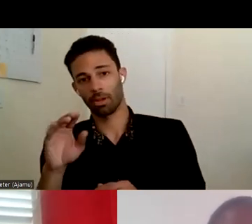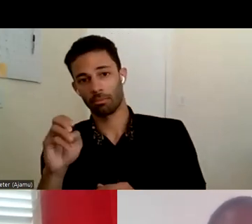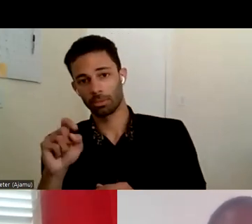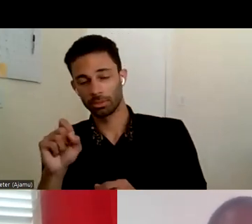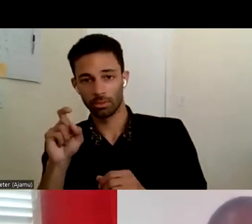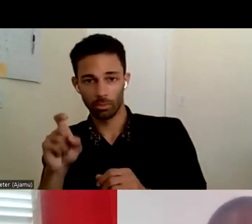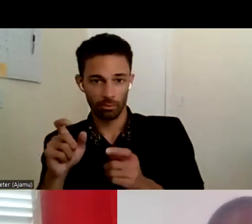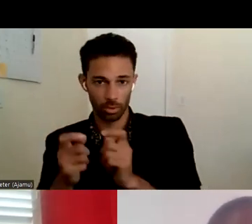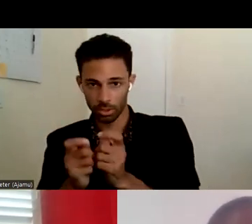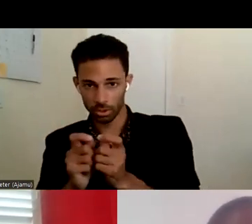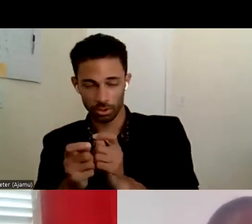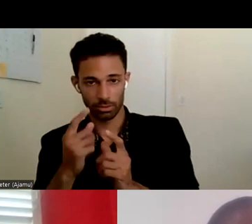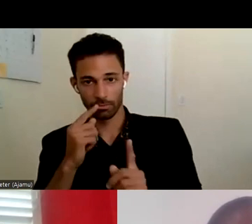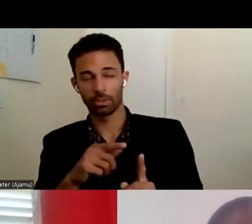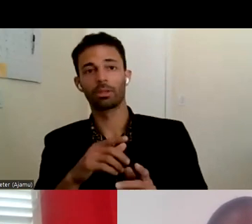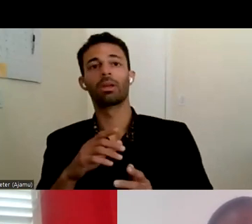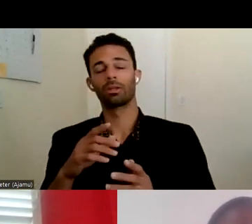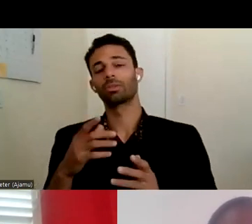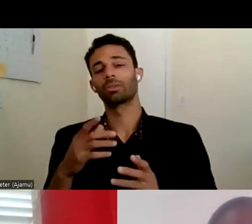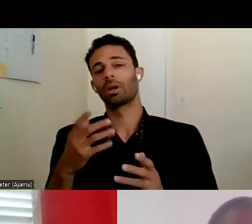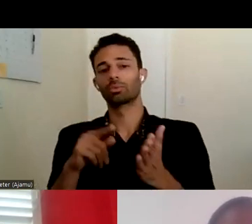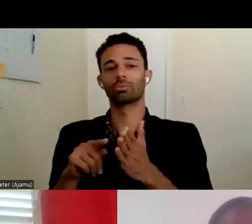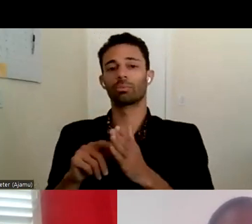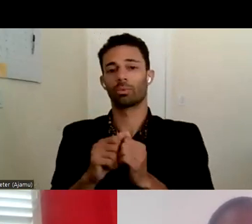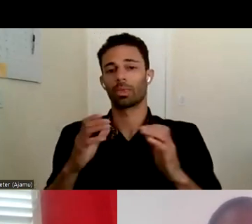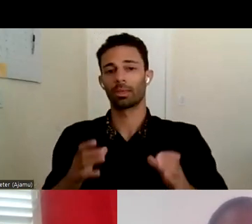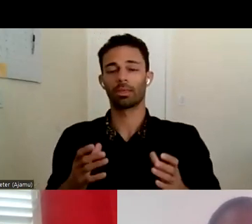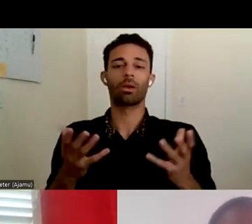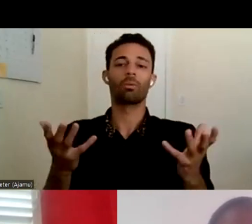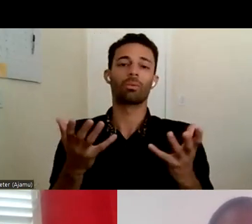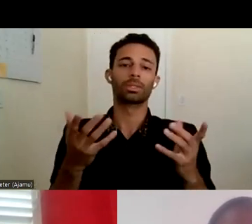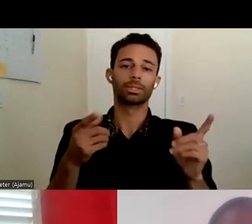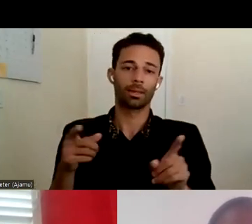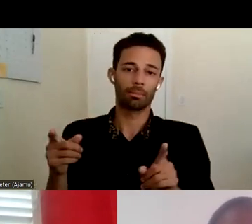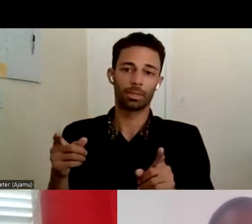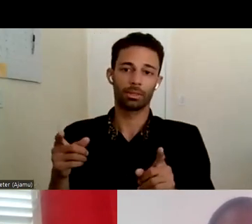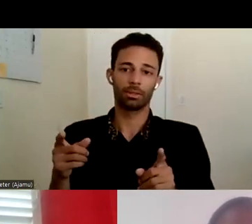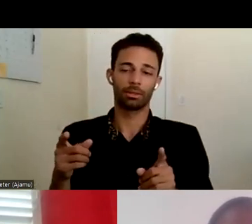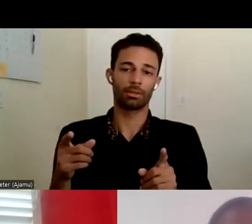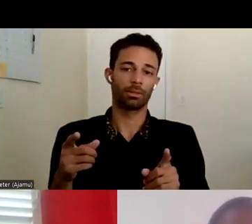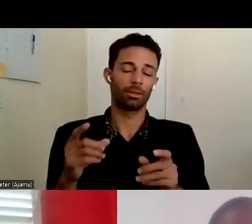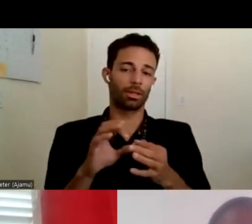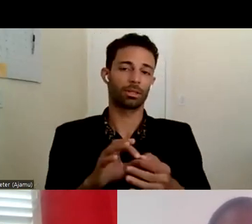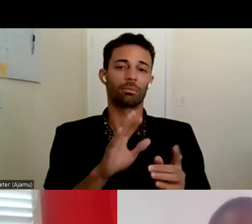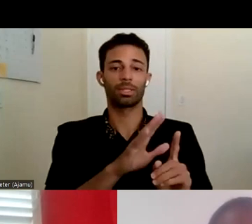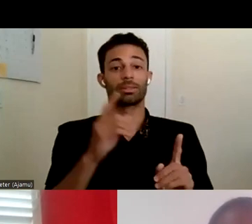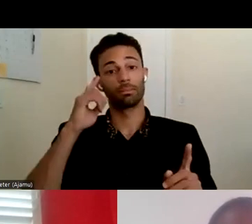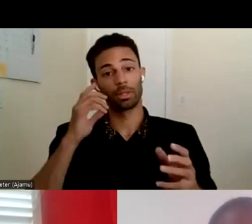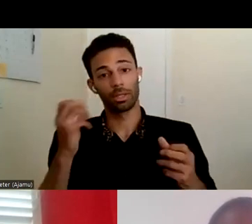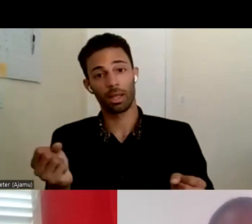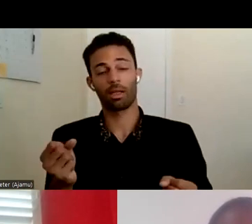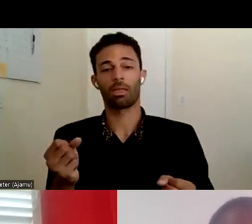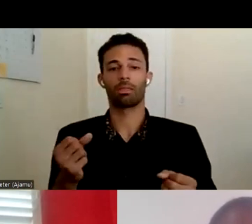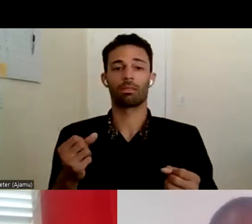And so I really would want to explore with the client like kind of what is what's happening you know in terms of his mental health and well-being